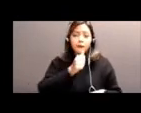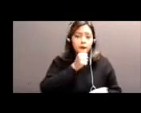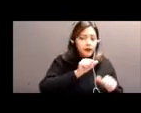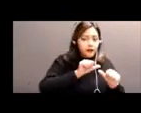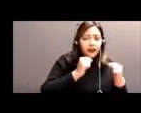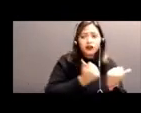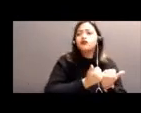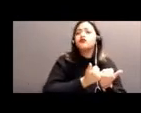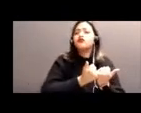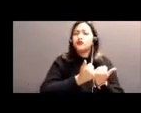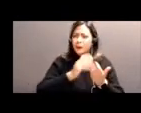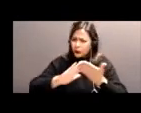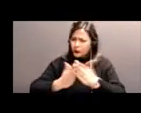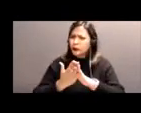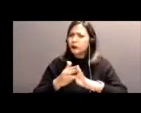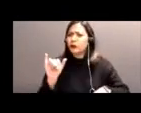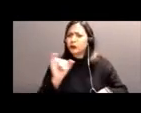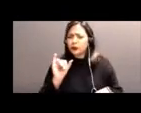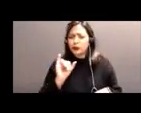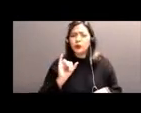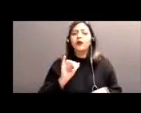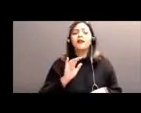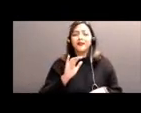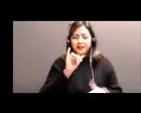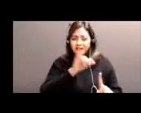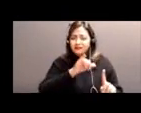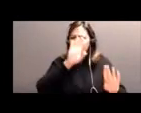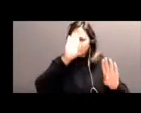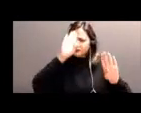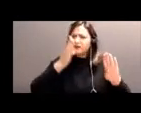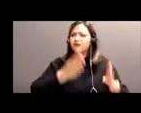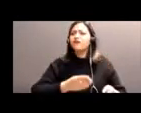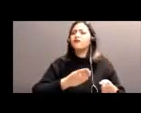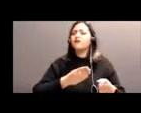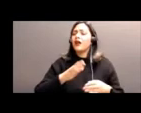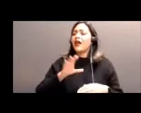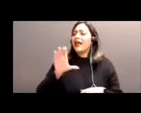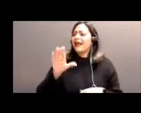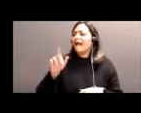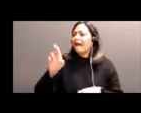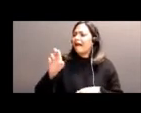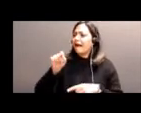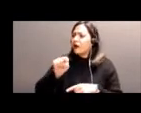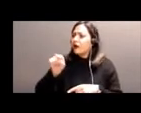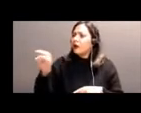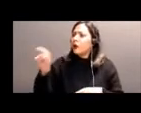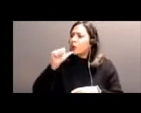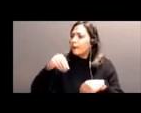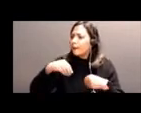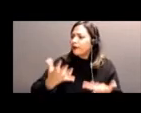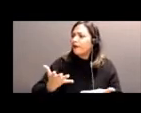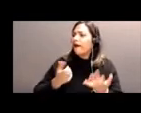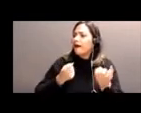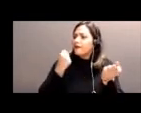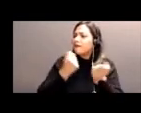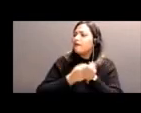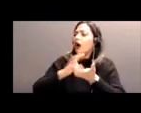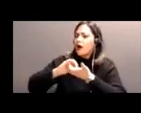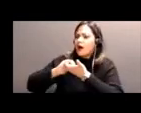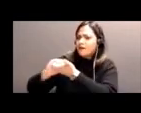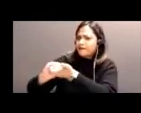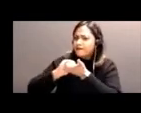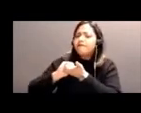fostering partnerships between our care coordinators and our care coordinators to improve the continuing